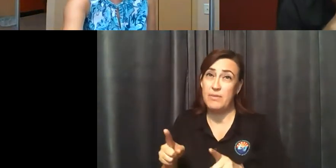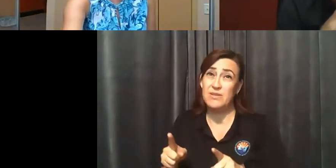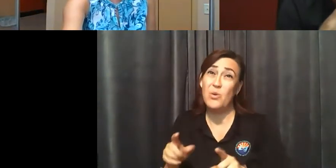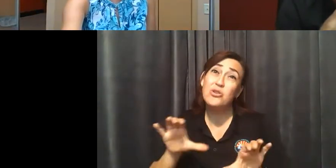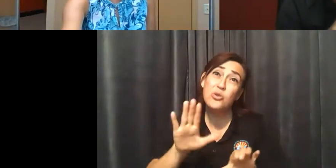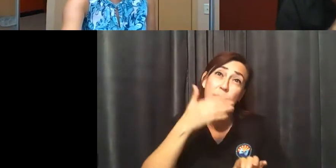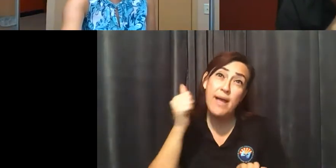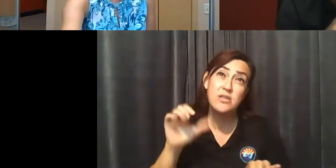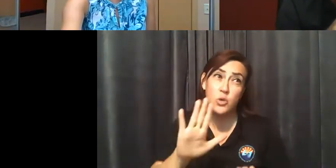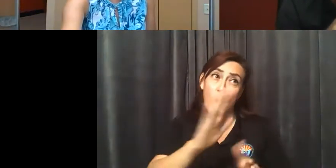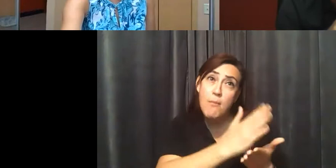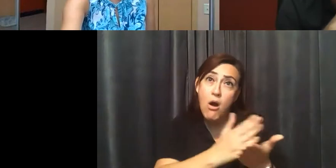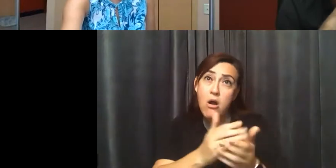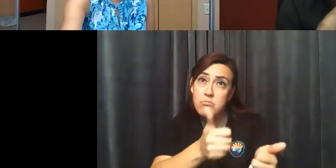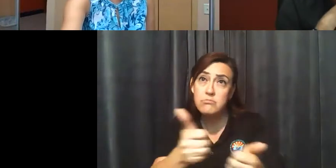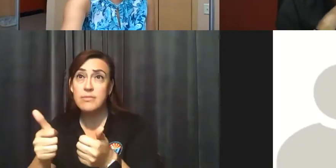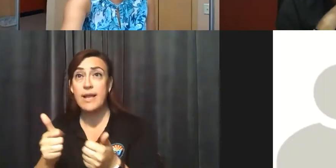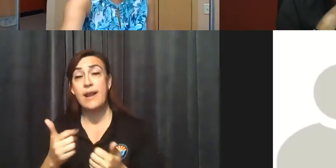your best. And I appreciate the